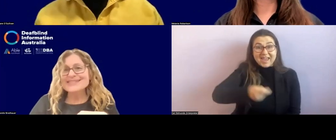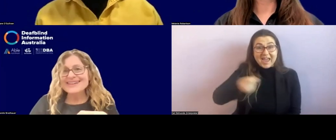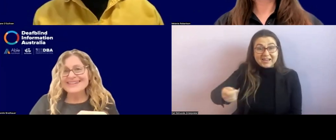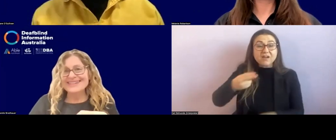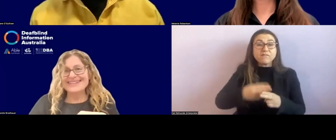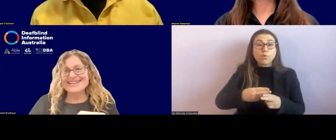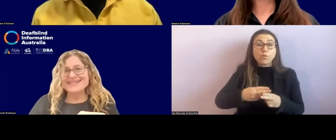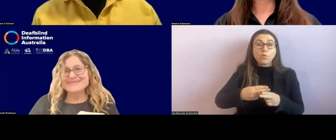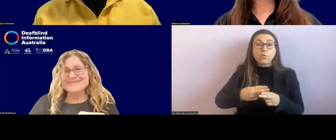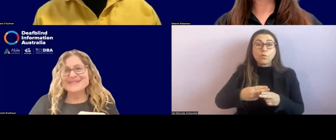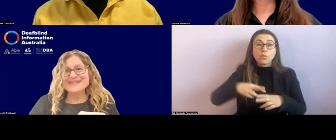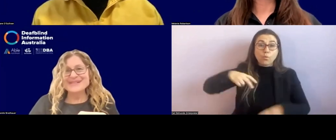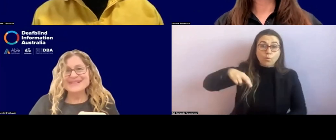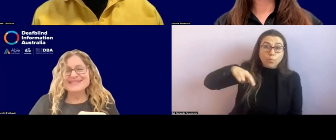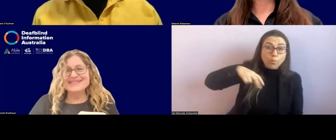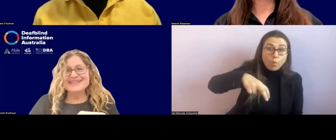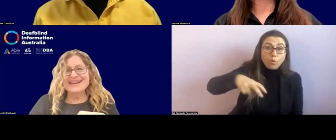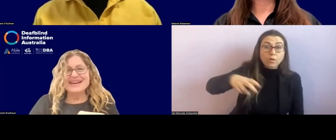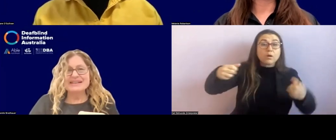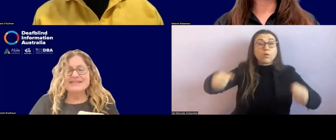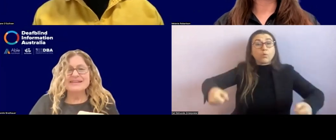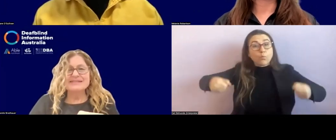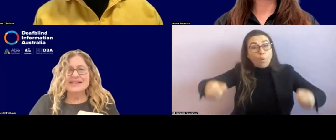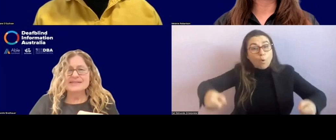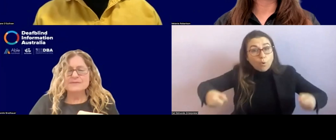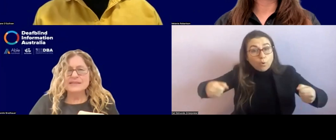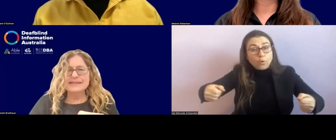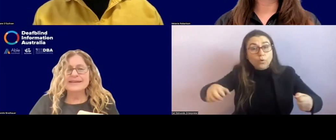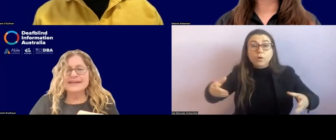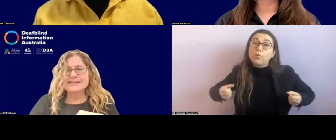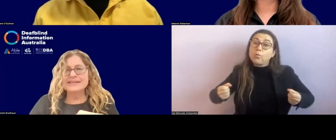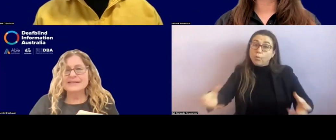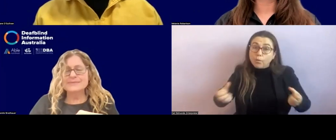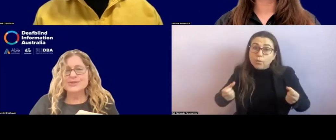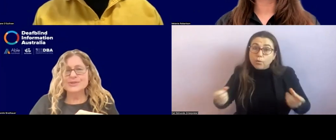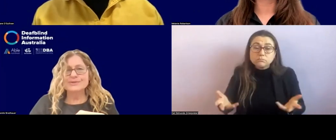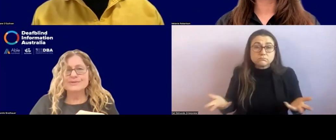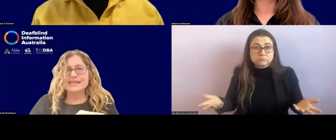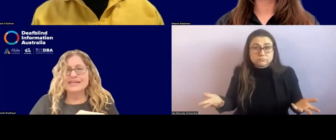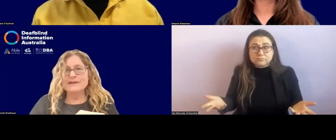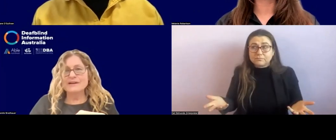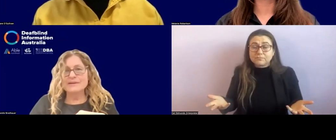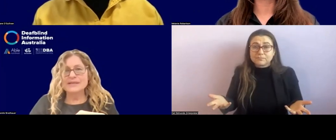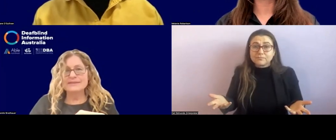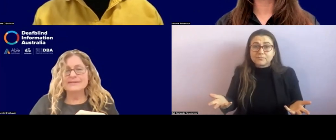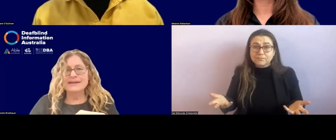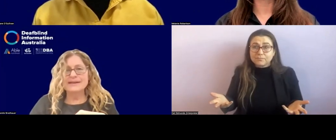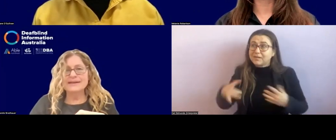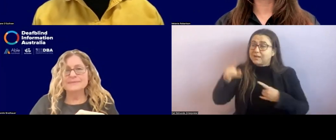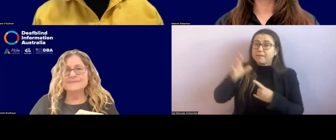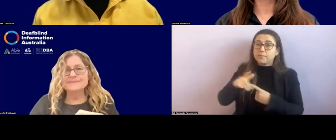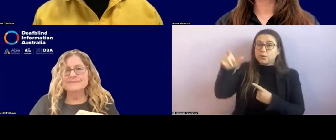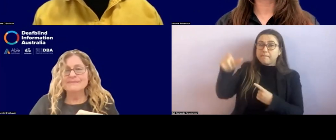walkers, um, for students, anything that's really connecting them to the environment.